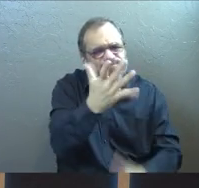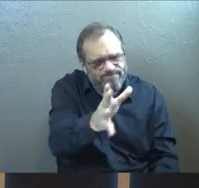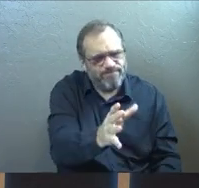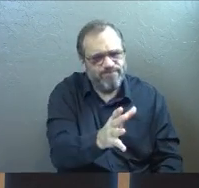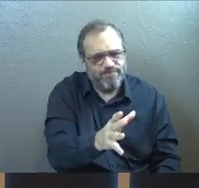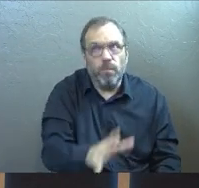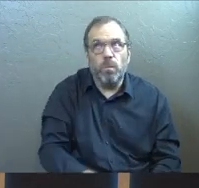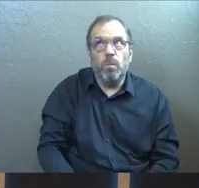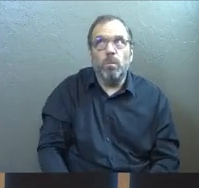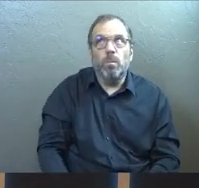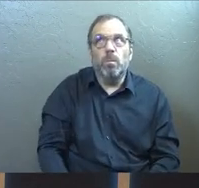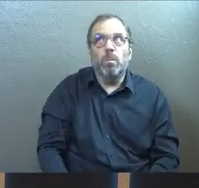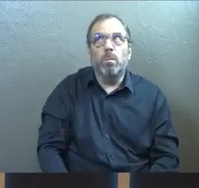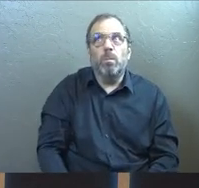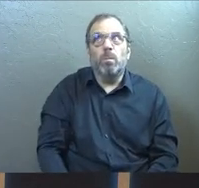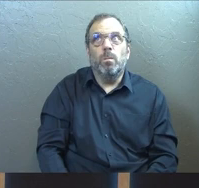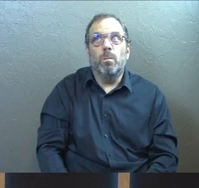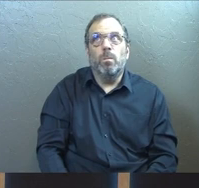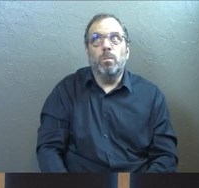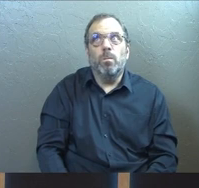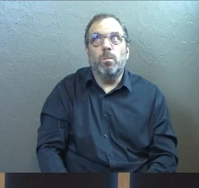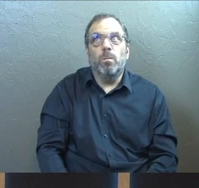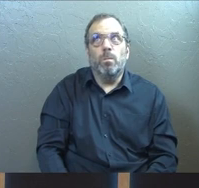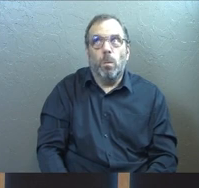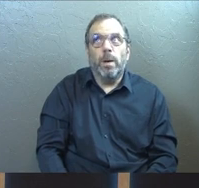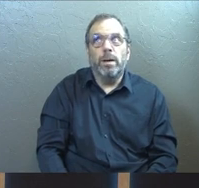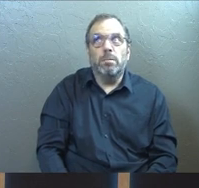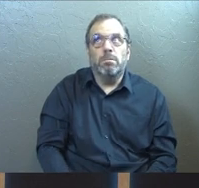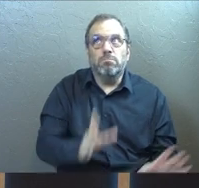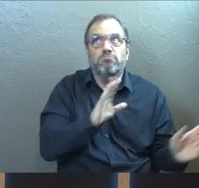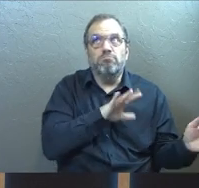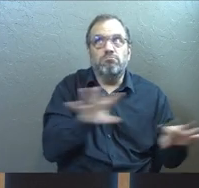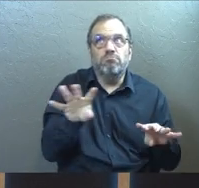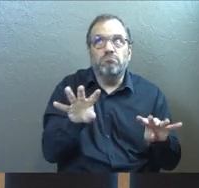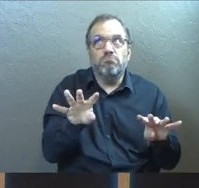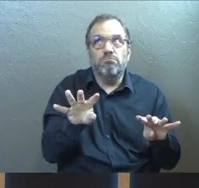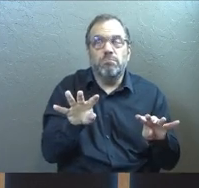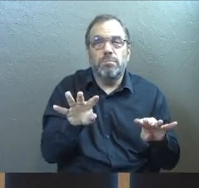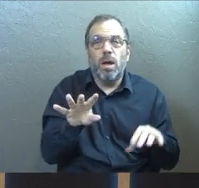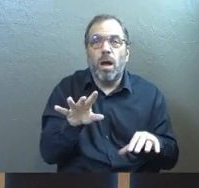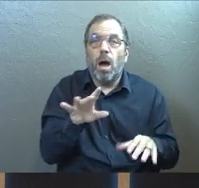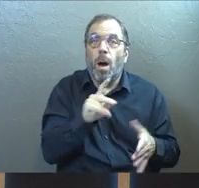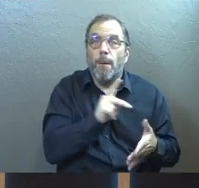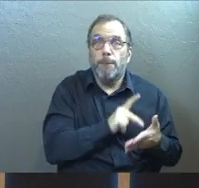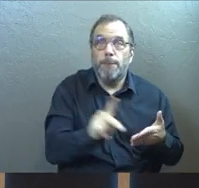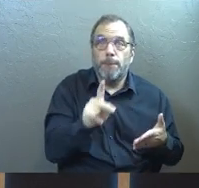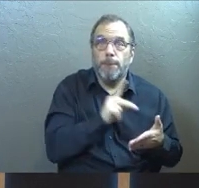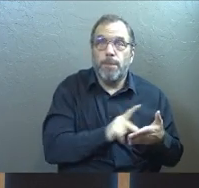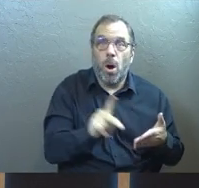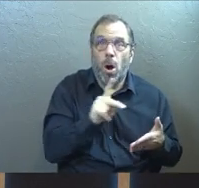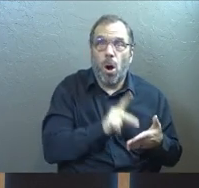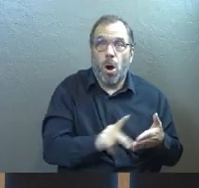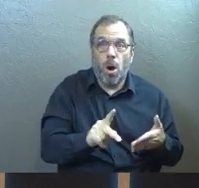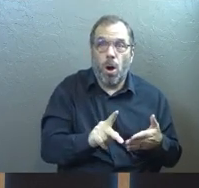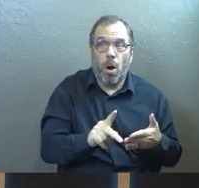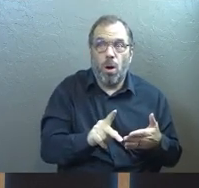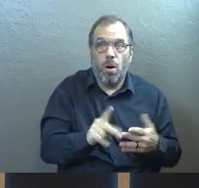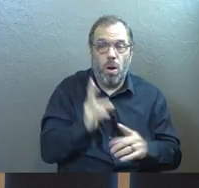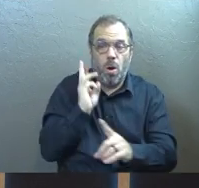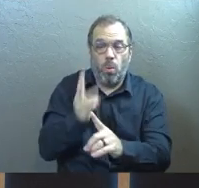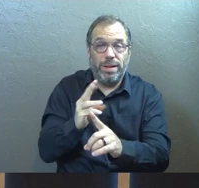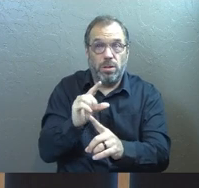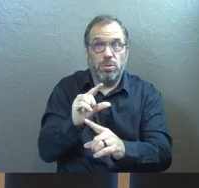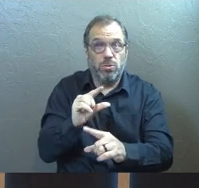and you find yourself refocused again. Paul, not only did he reach those guards who